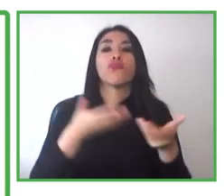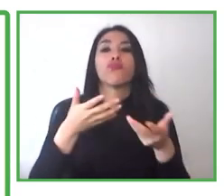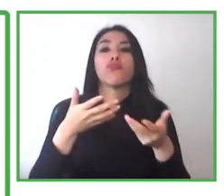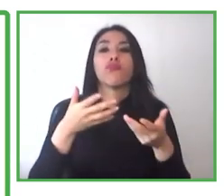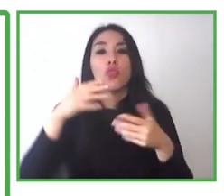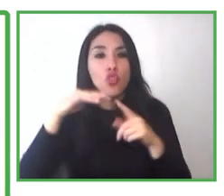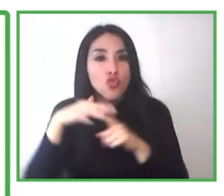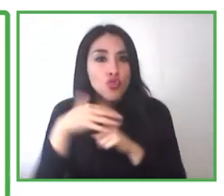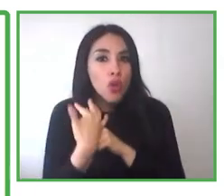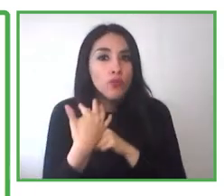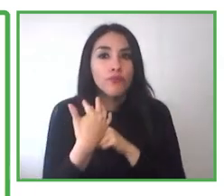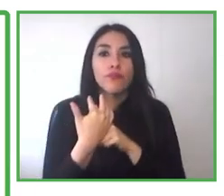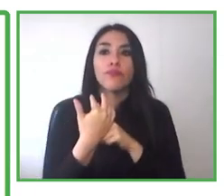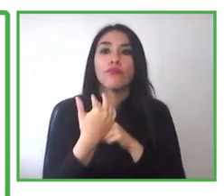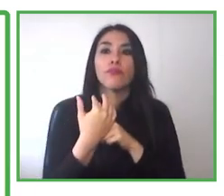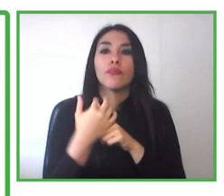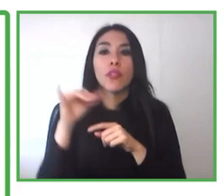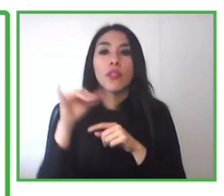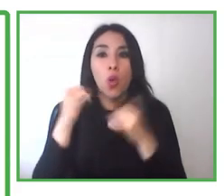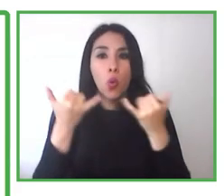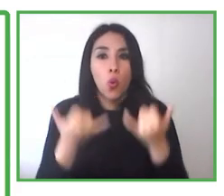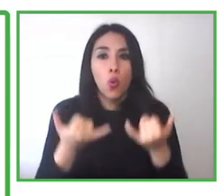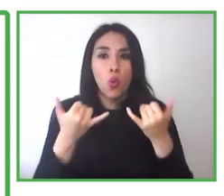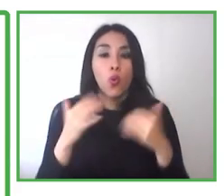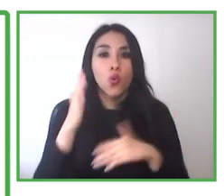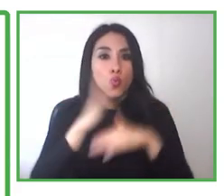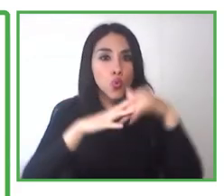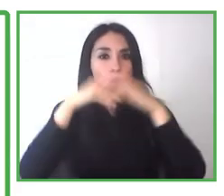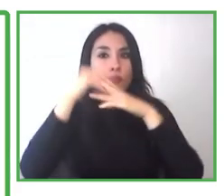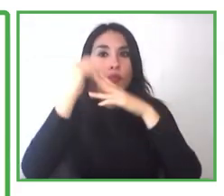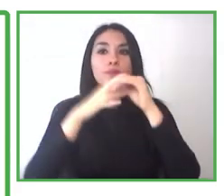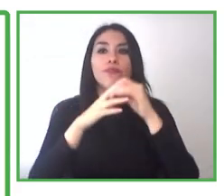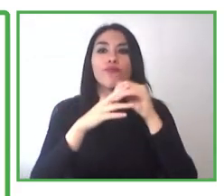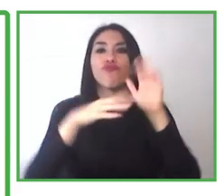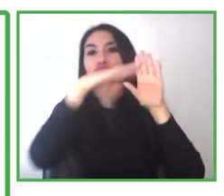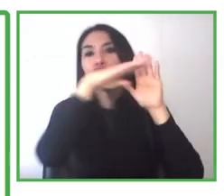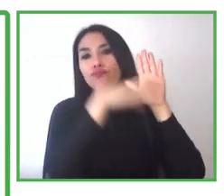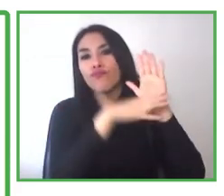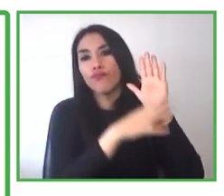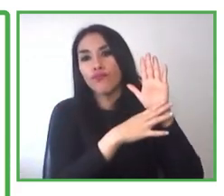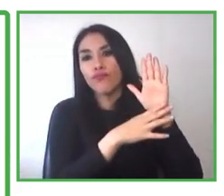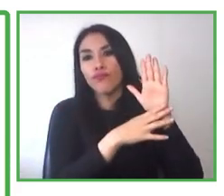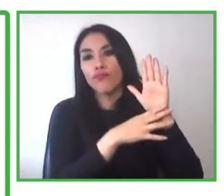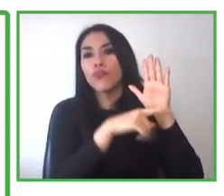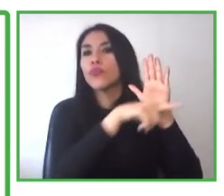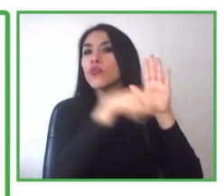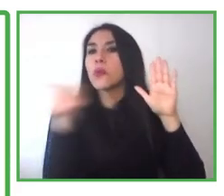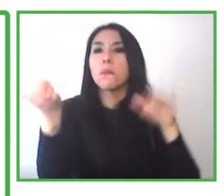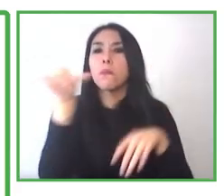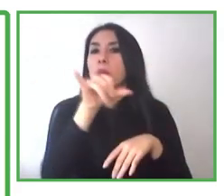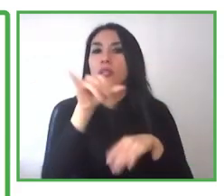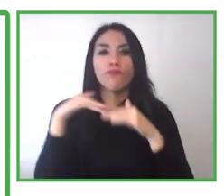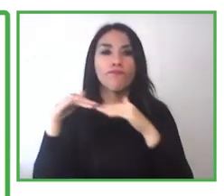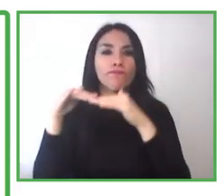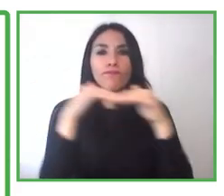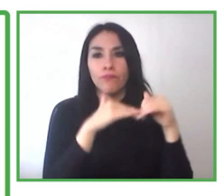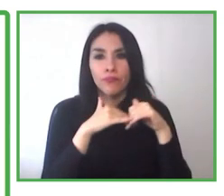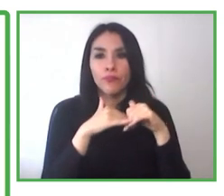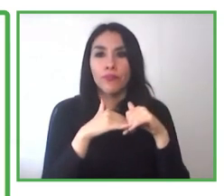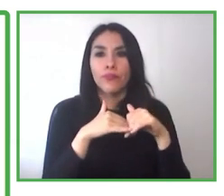ourselves in the process of construction of this standard to define what are those competences, skills, knowledge, and